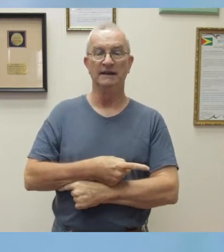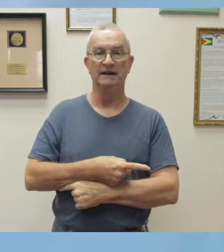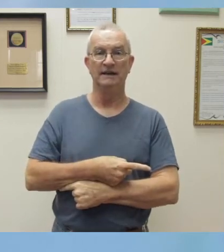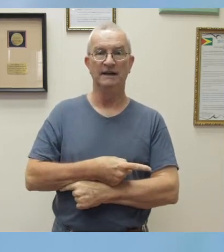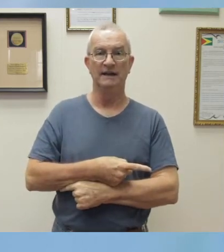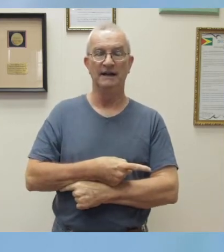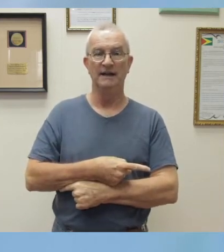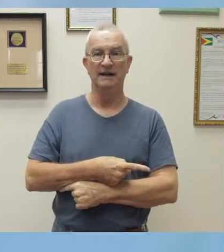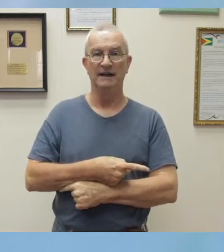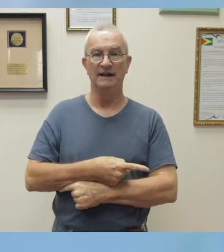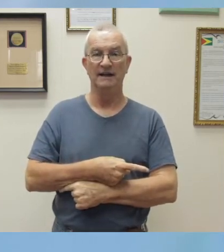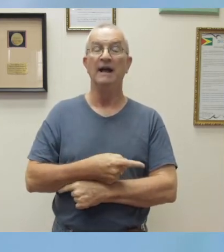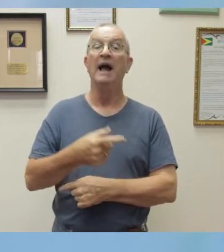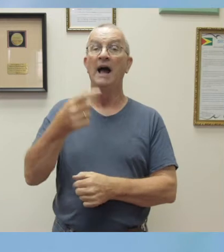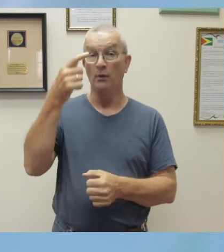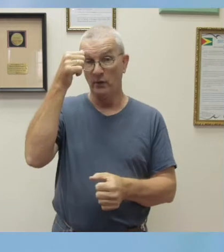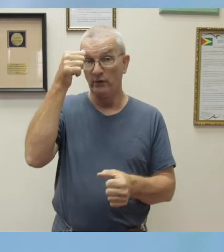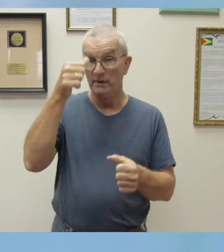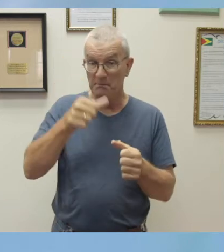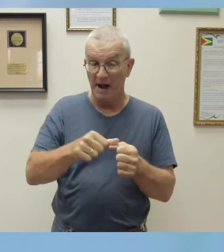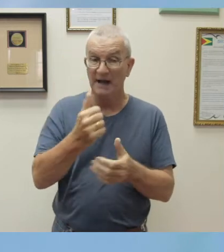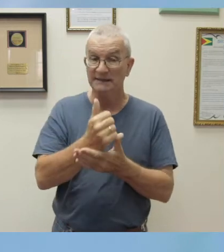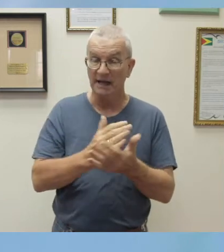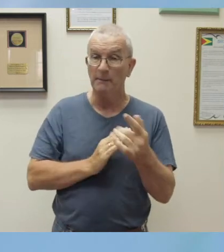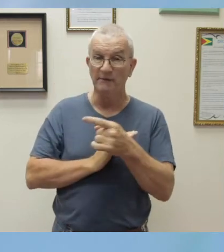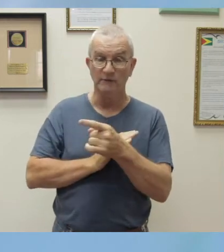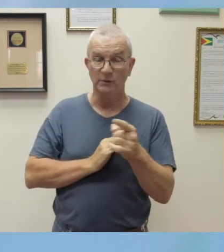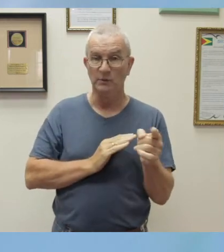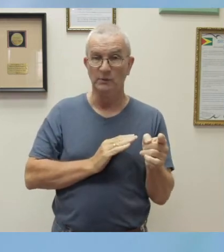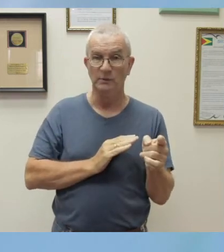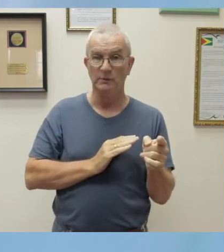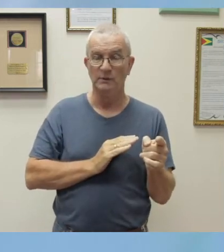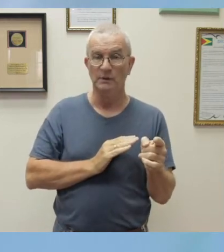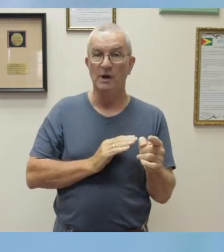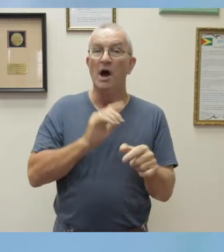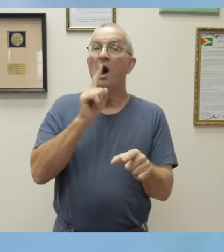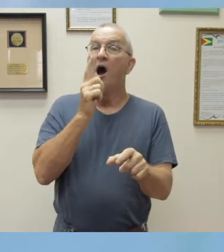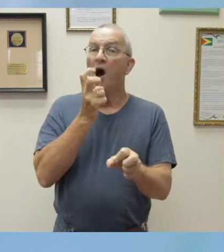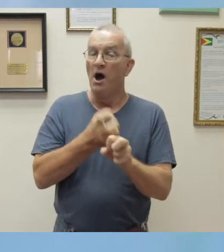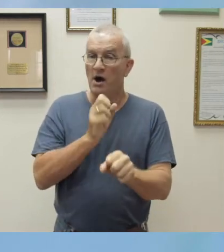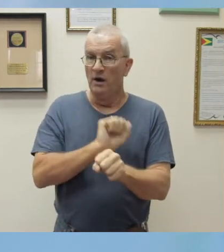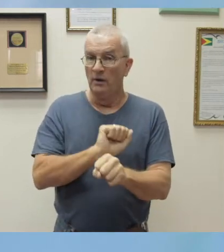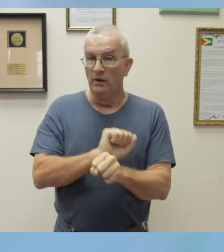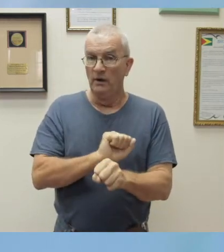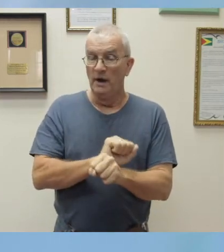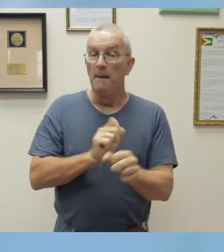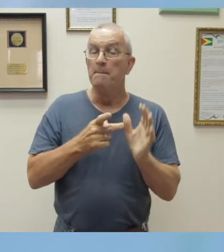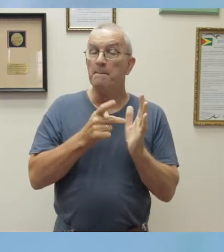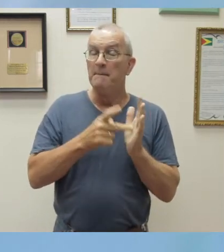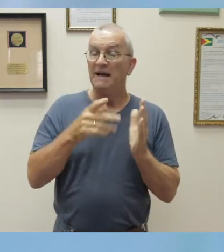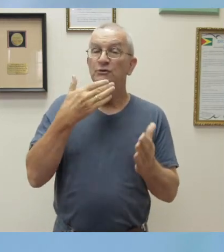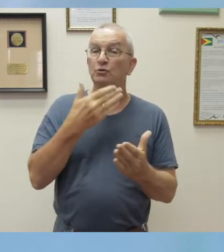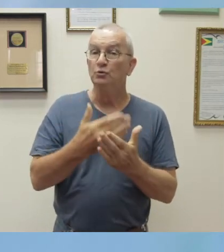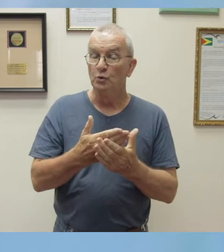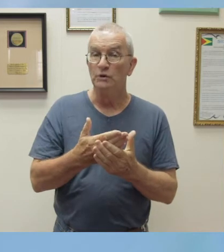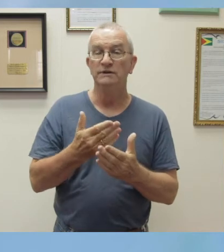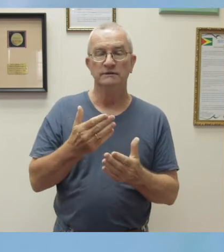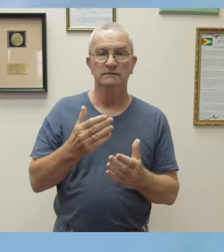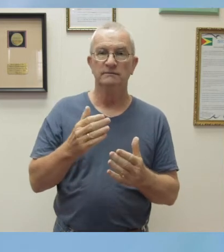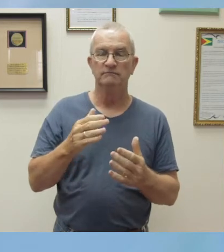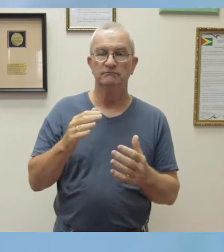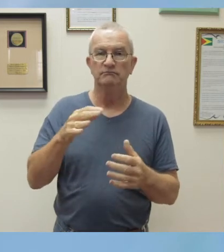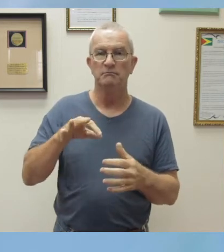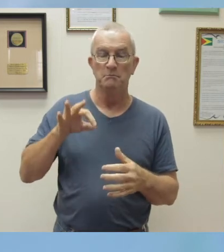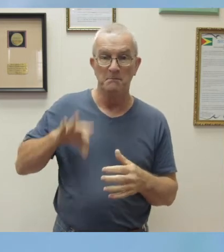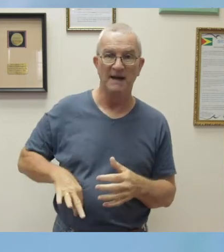remind some of you that hard work pays good dividends. What you do